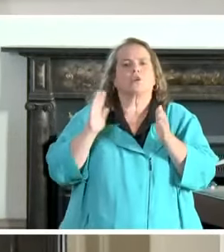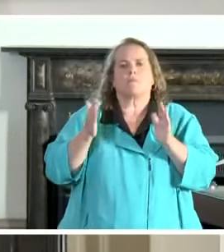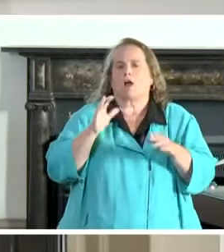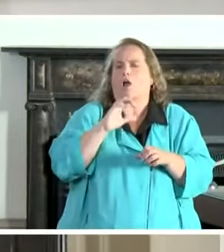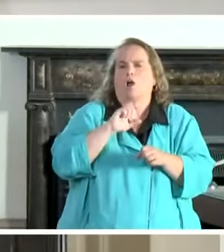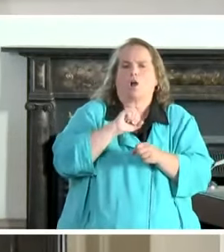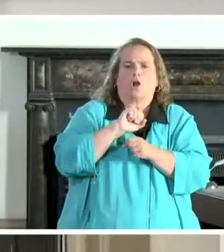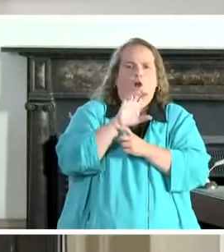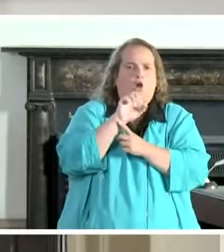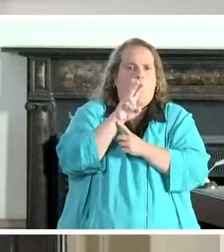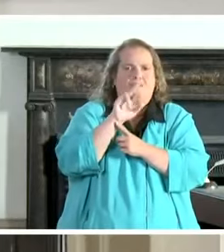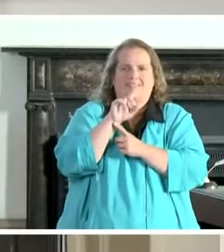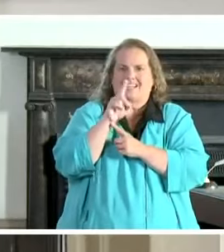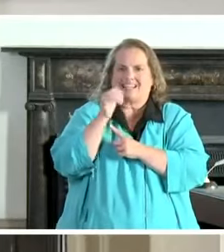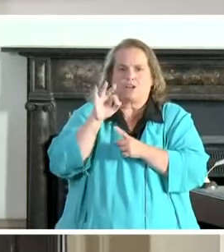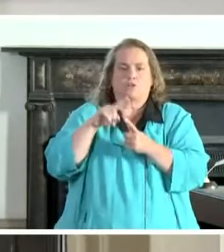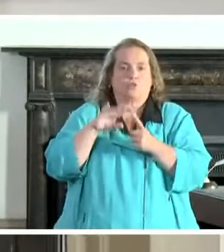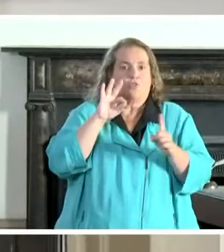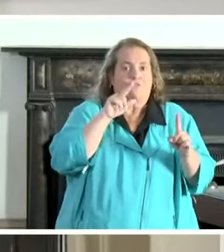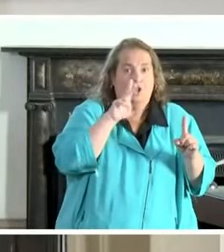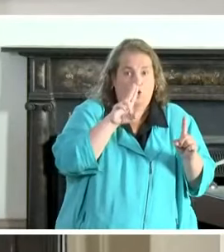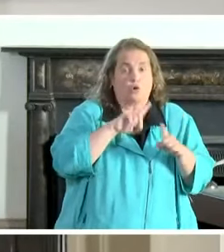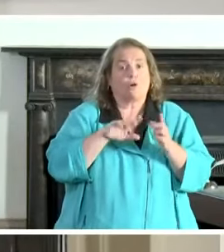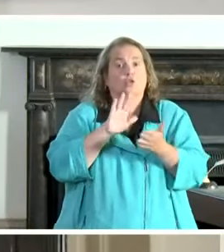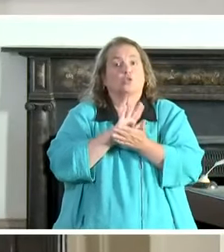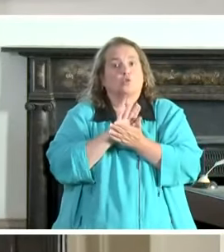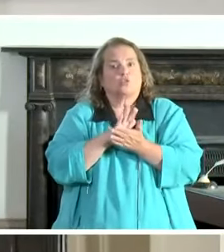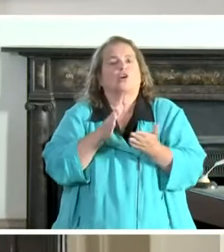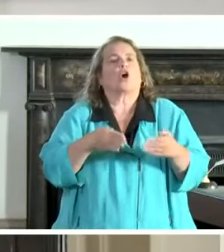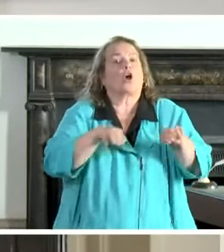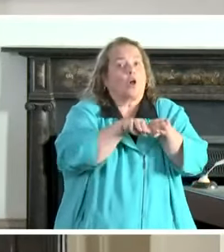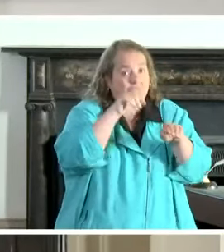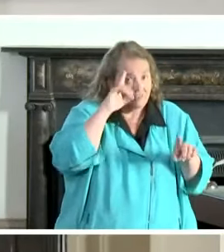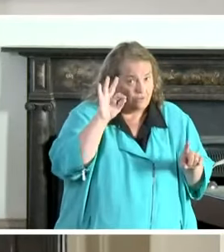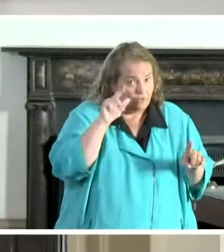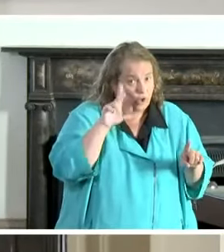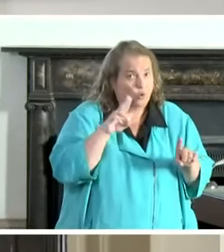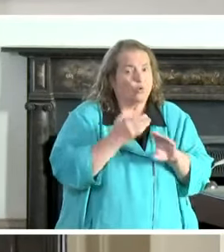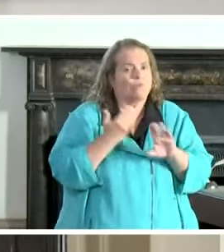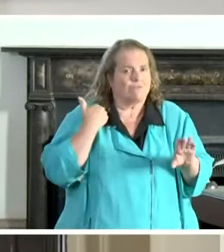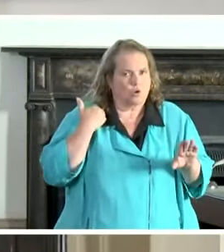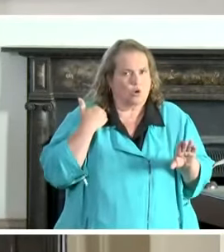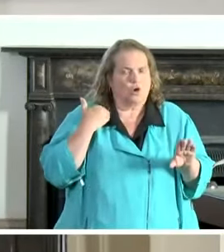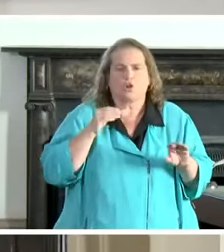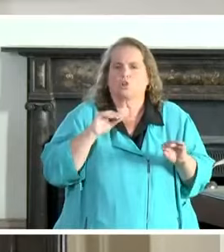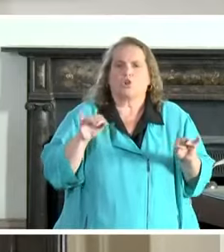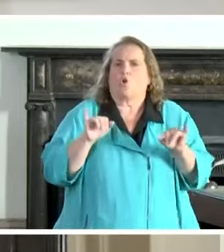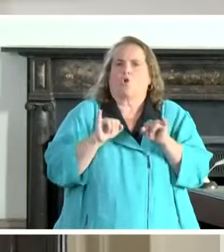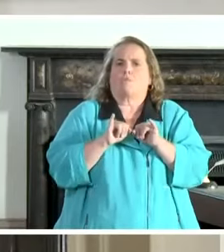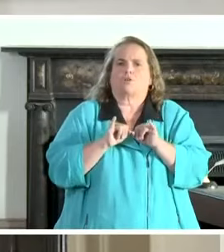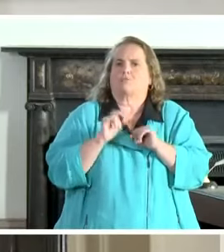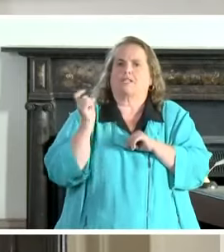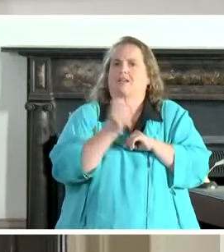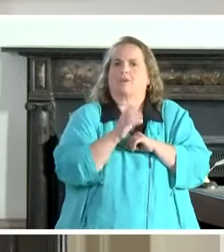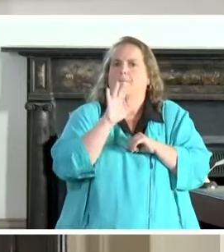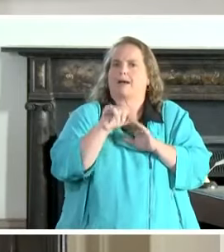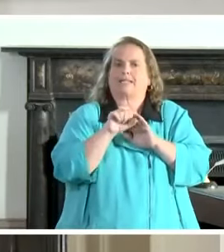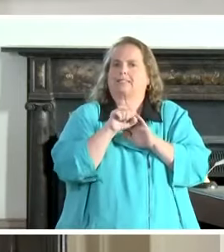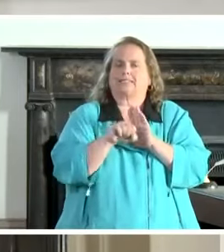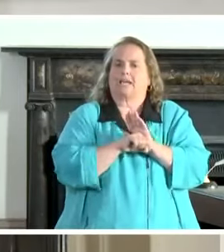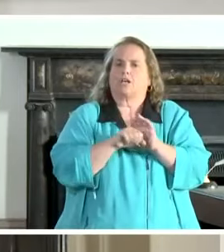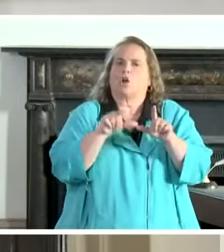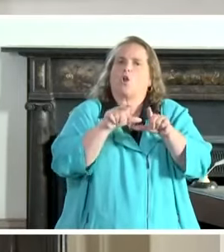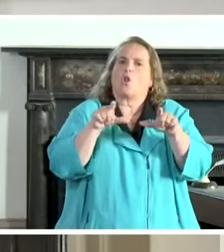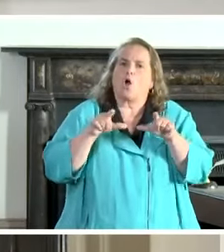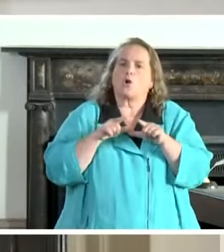-19 to the flu, but schools have been known to close for the flu before. There's no metric given by the state. The local district